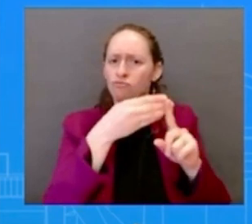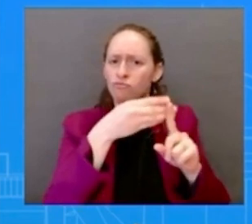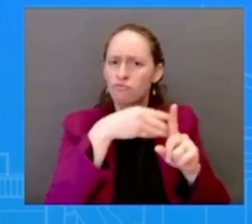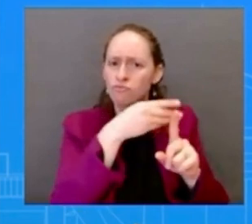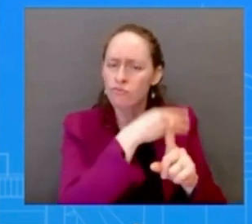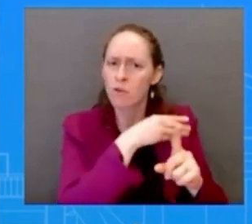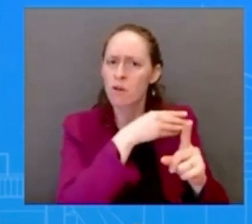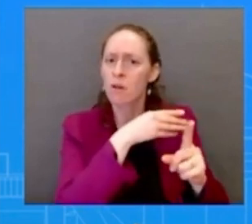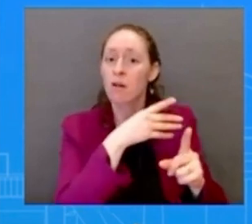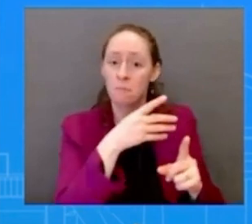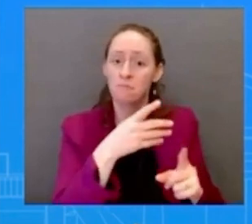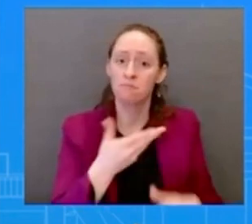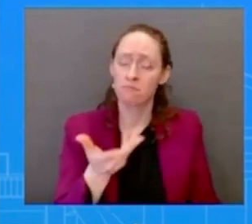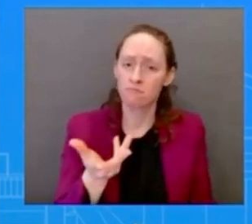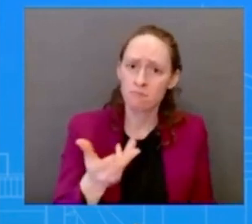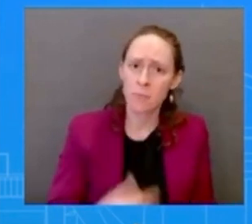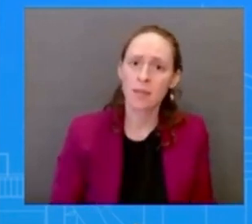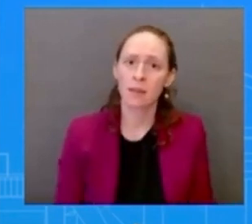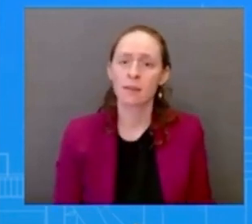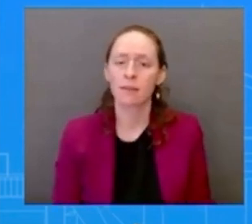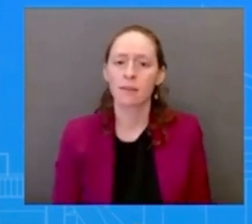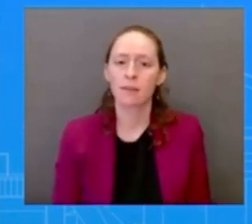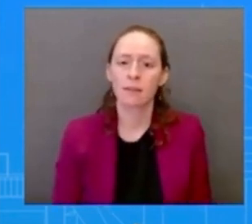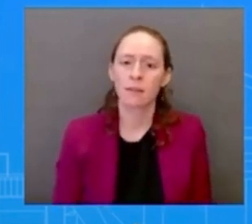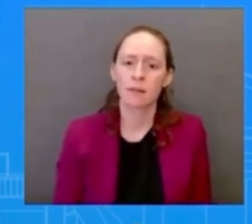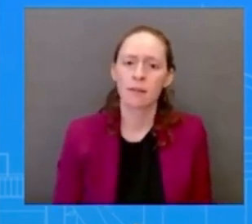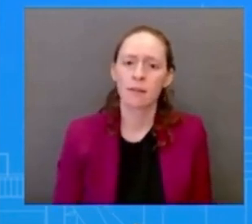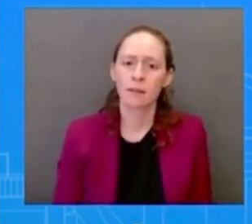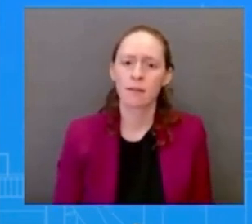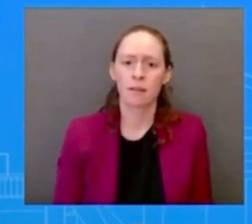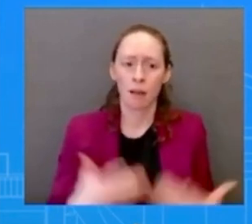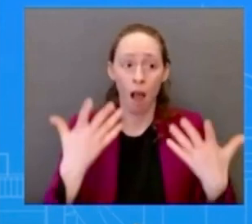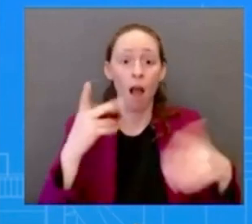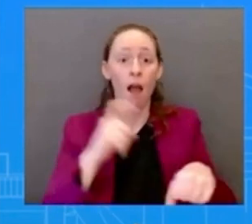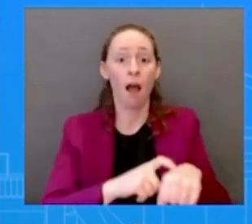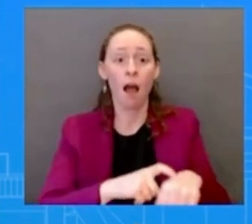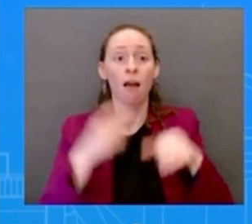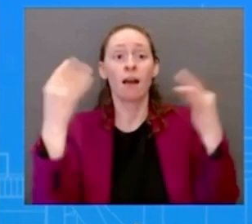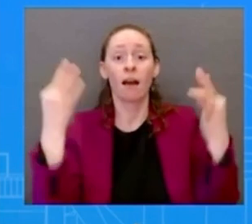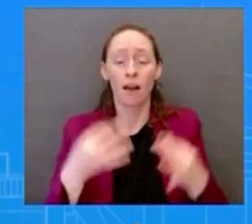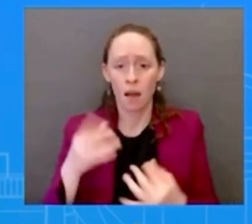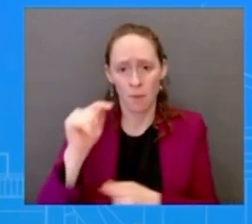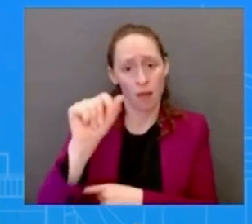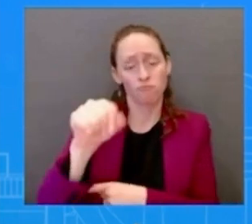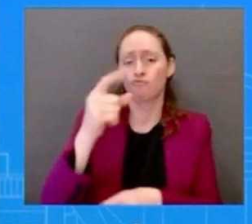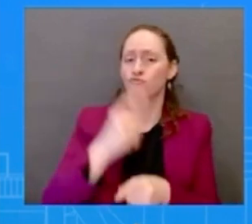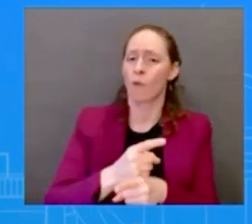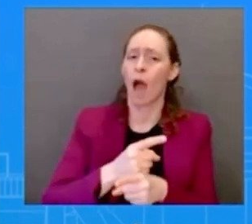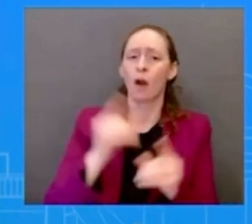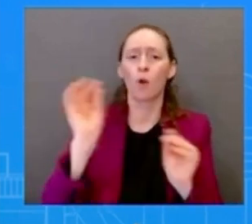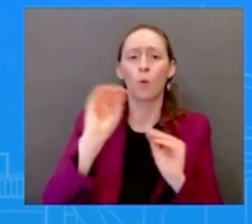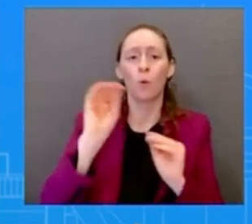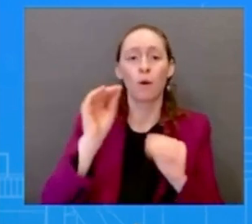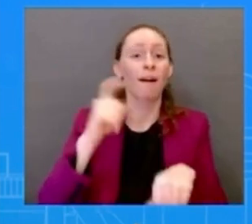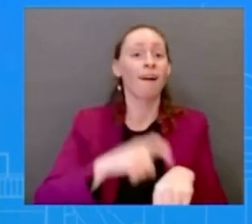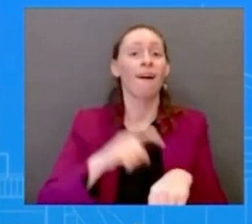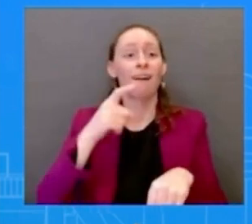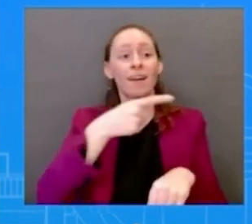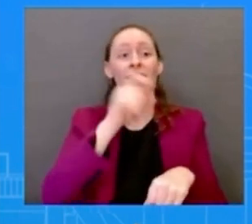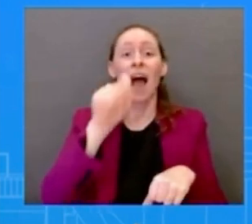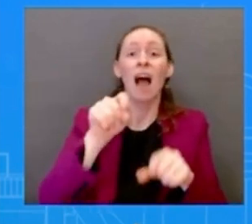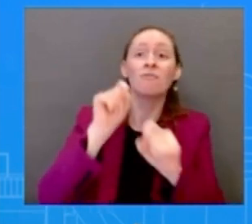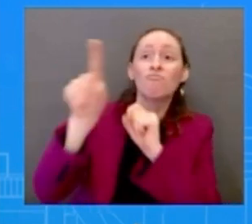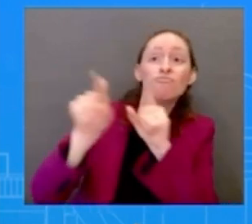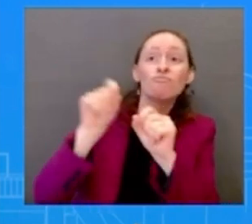um but there will no there will not be a two plus two tomorrow as you just noted but again this is in coordination with um